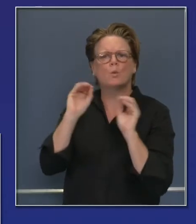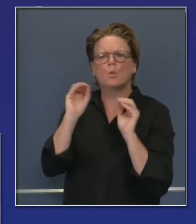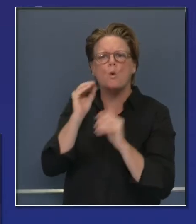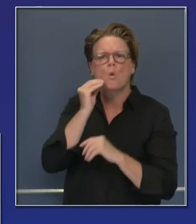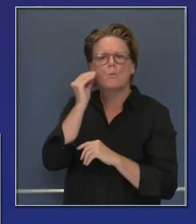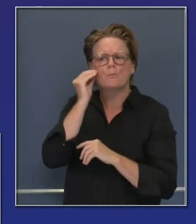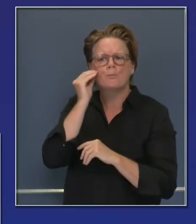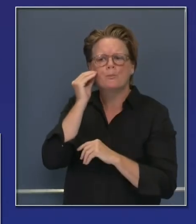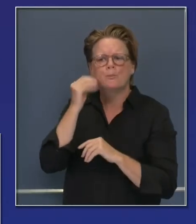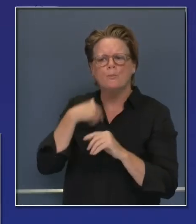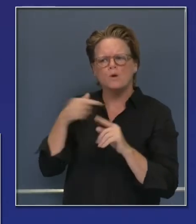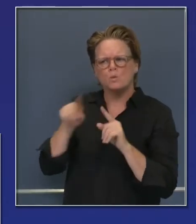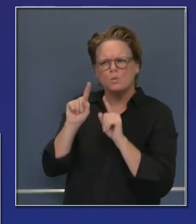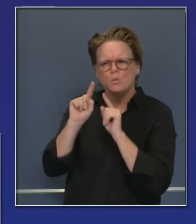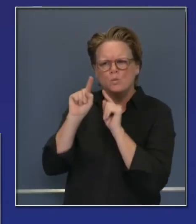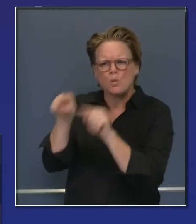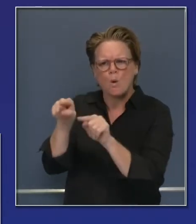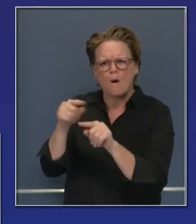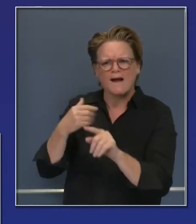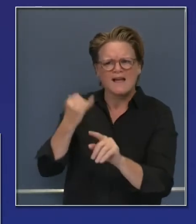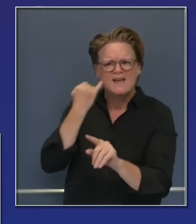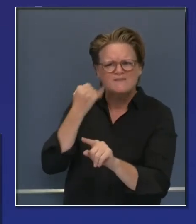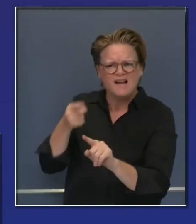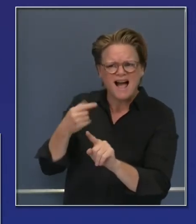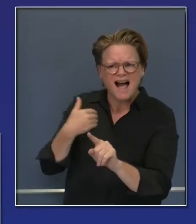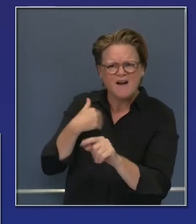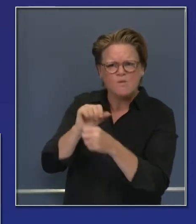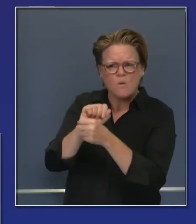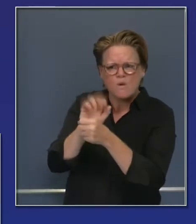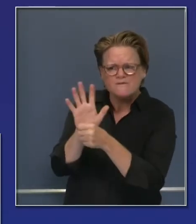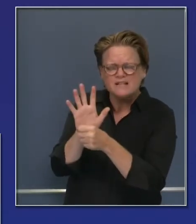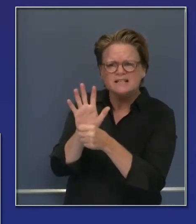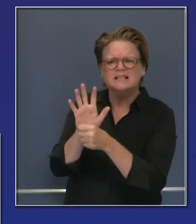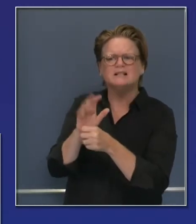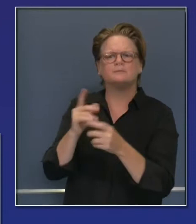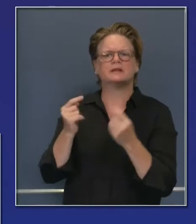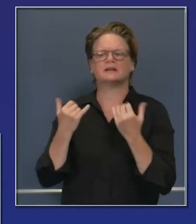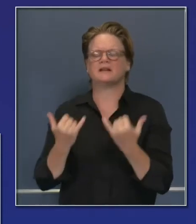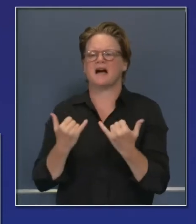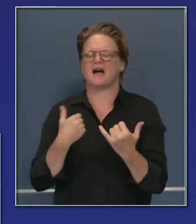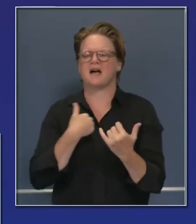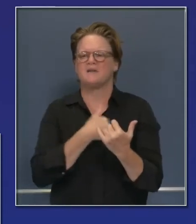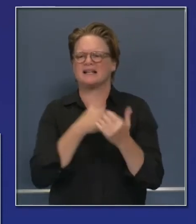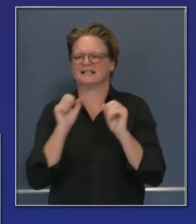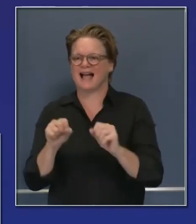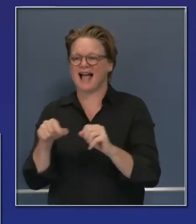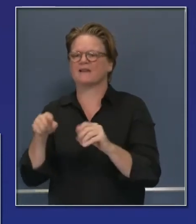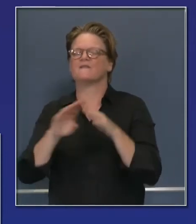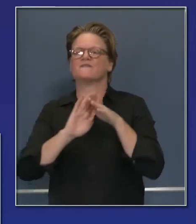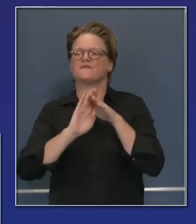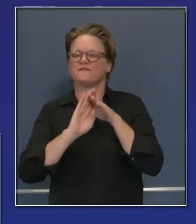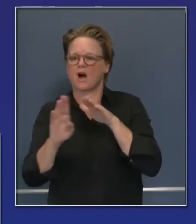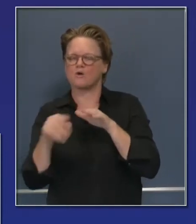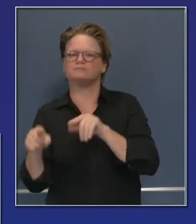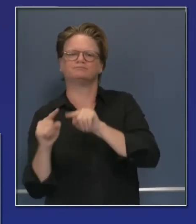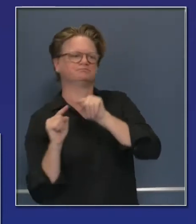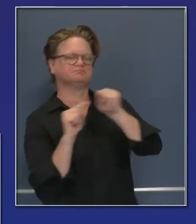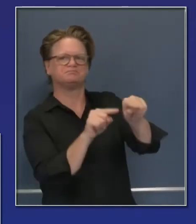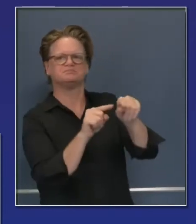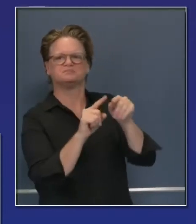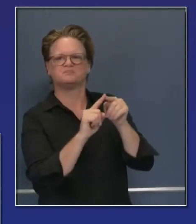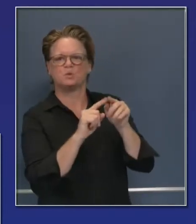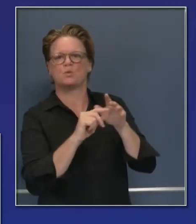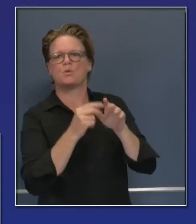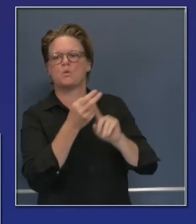pandemic efforts. They're paying dividends as well in terms of our evacuation efforts. 14 shelters now, fully operational, about